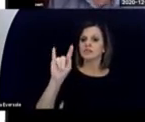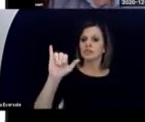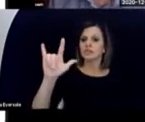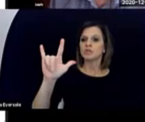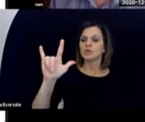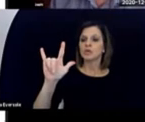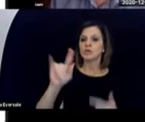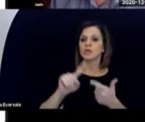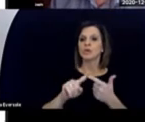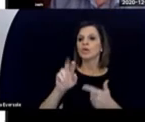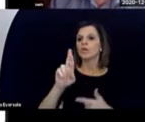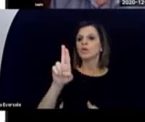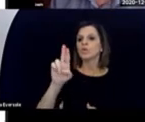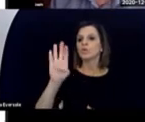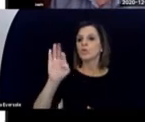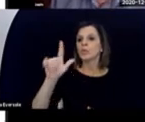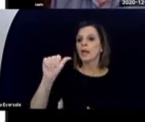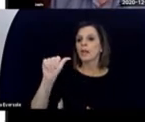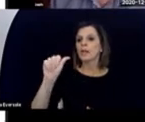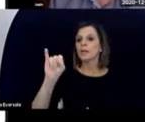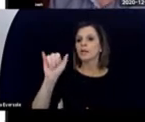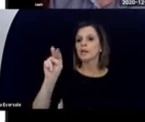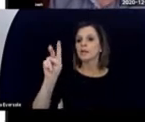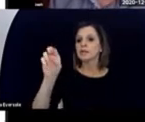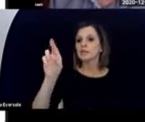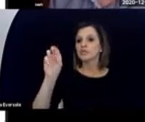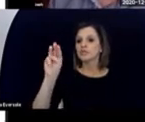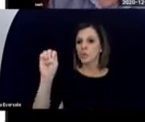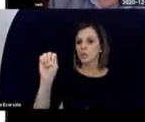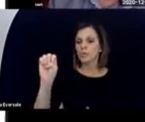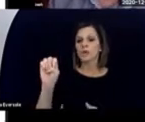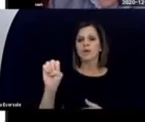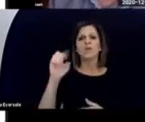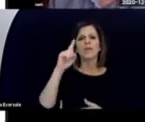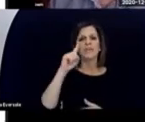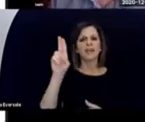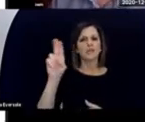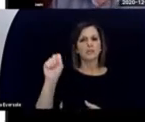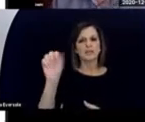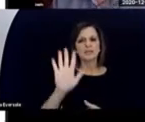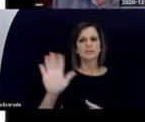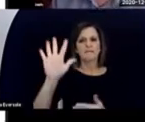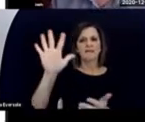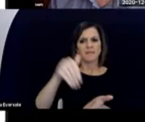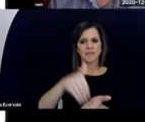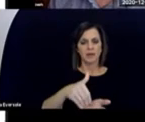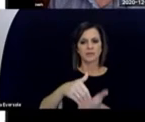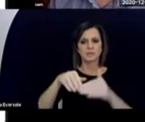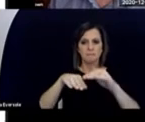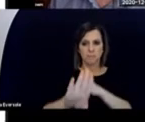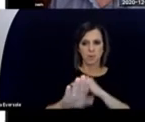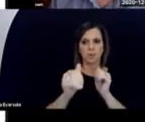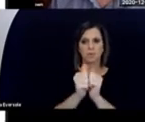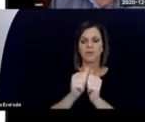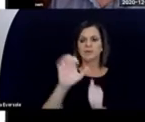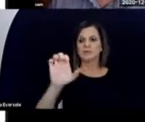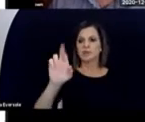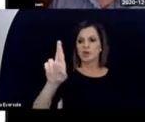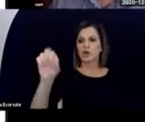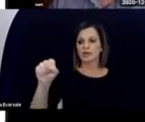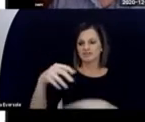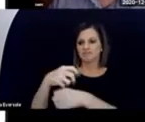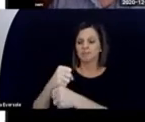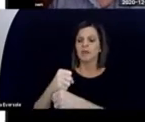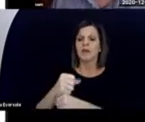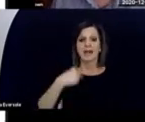think in the US, there were about 5,000 children born. I read somewhere that in my